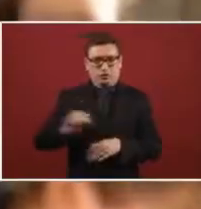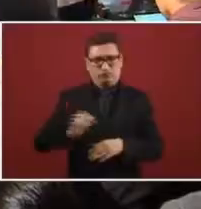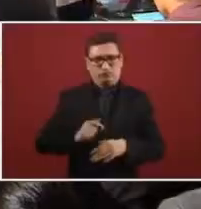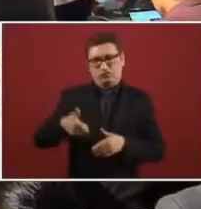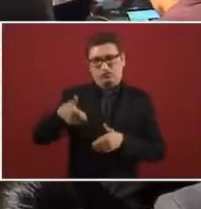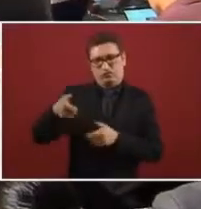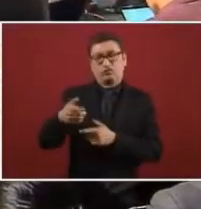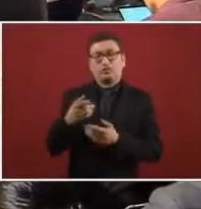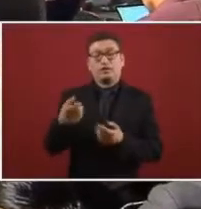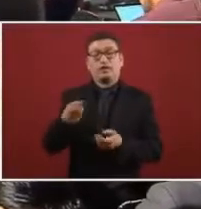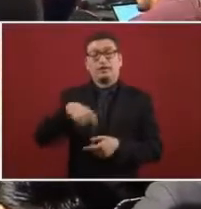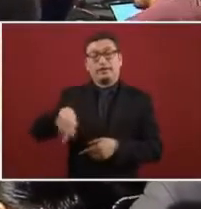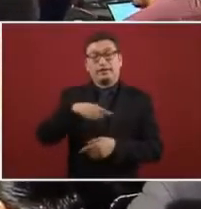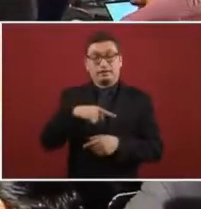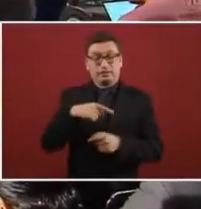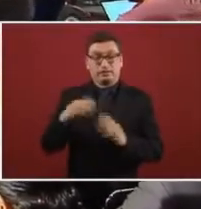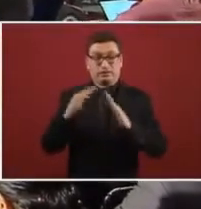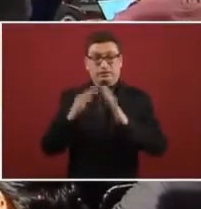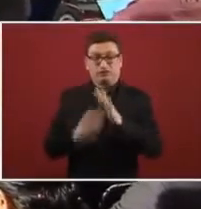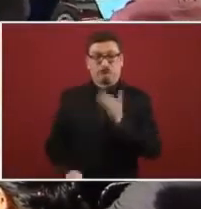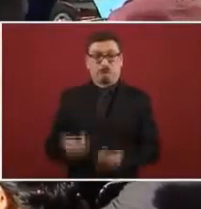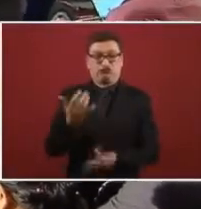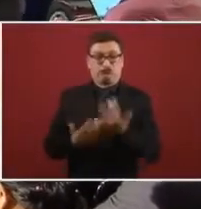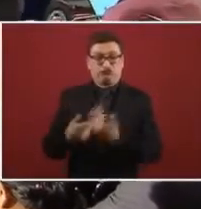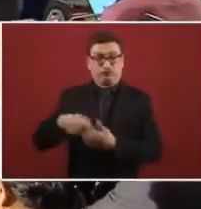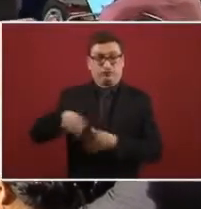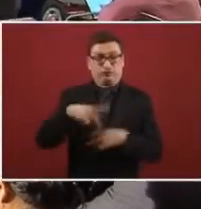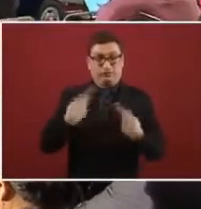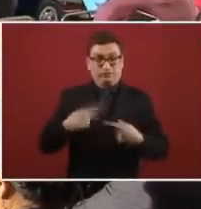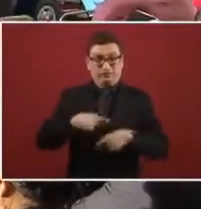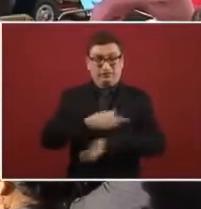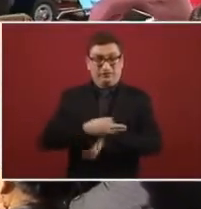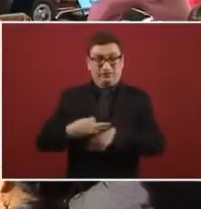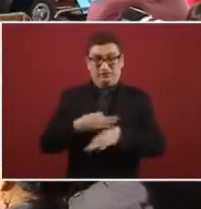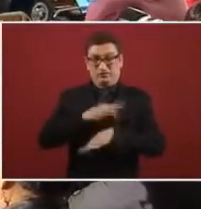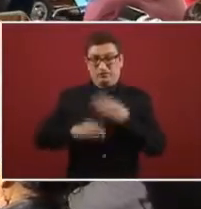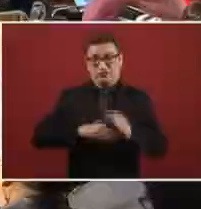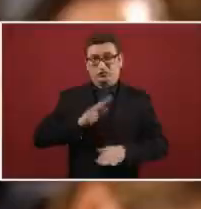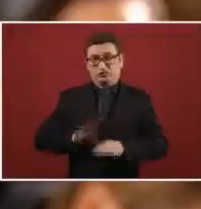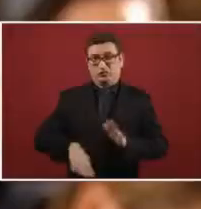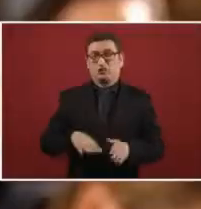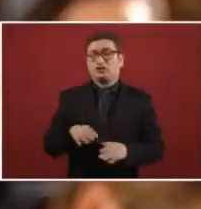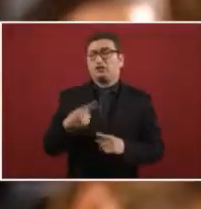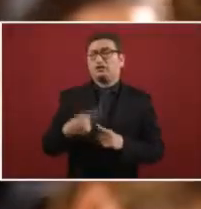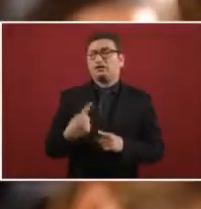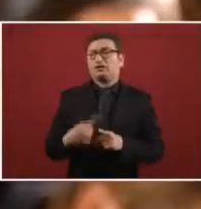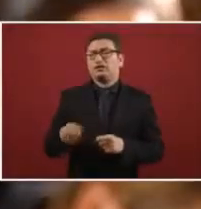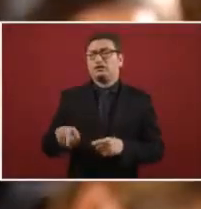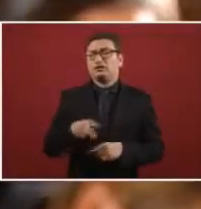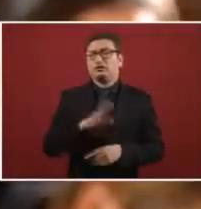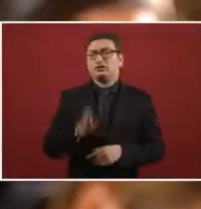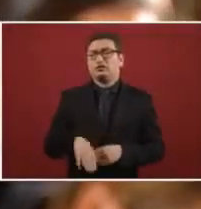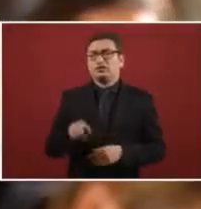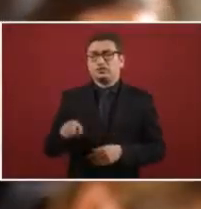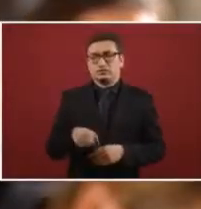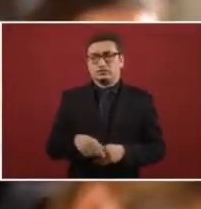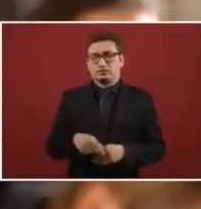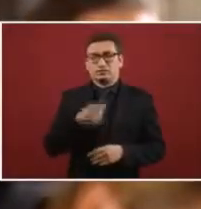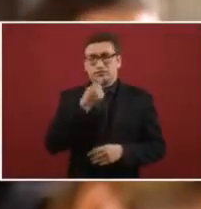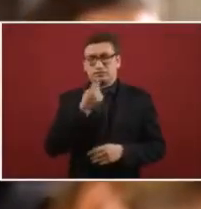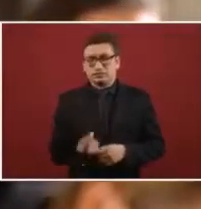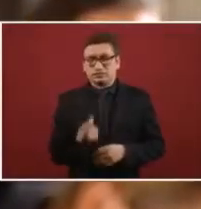group, put a fire, a family was in it,